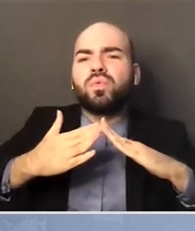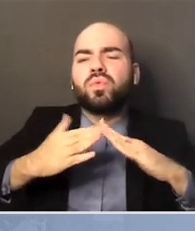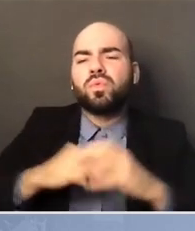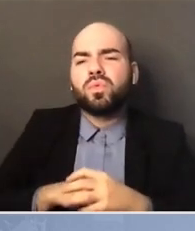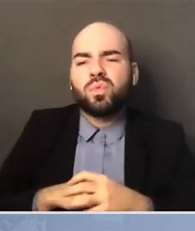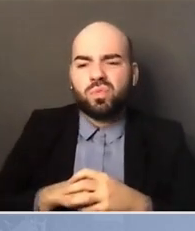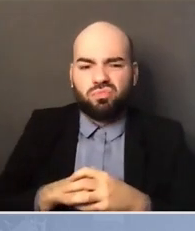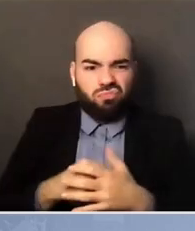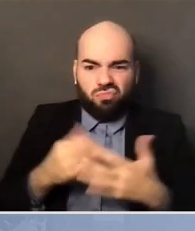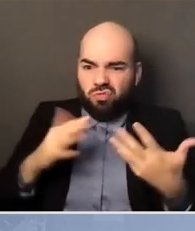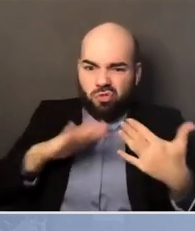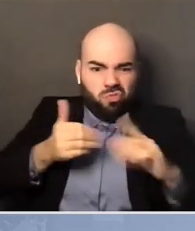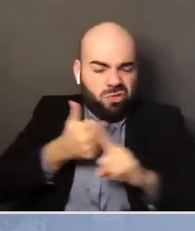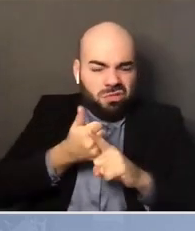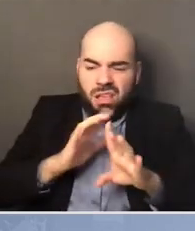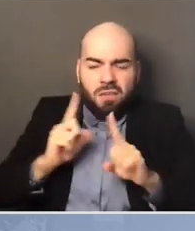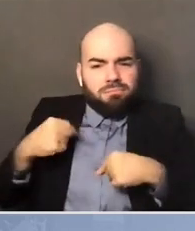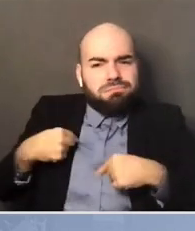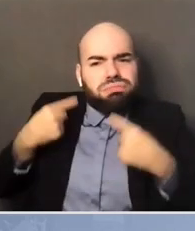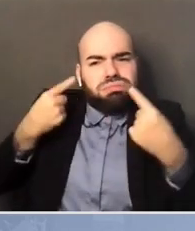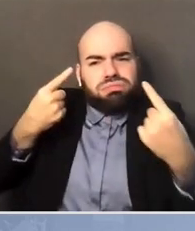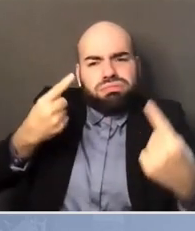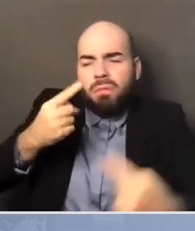for too long been ignored.